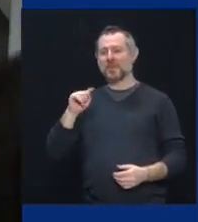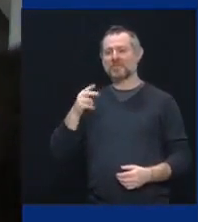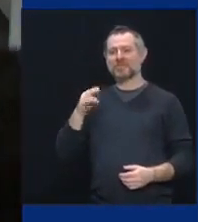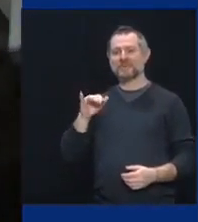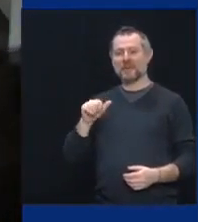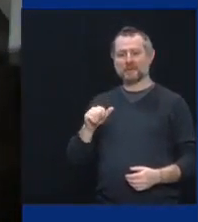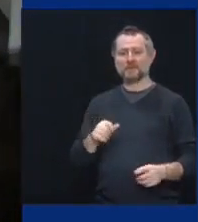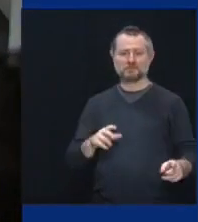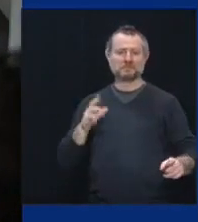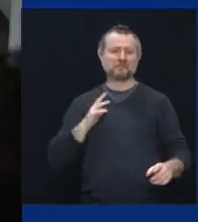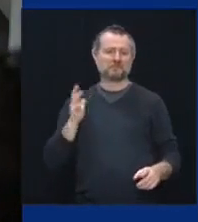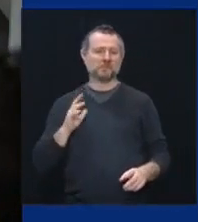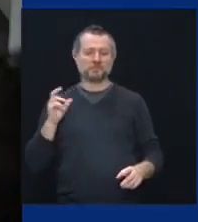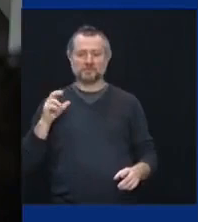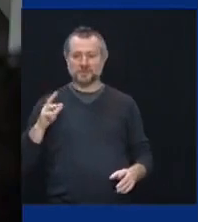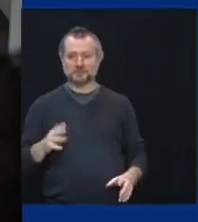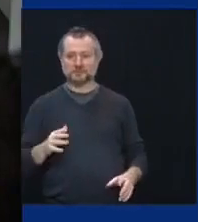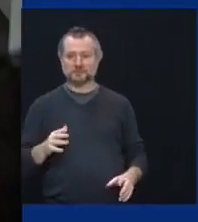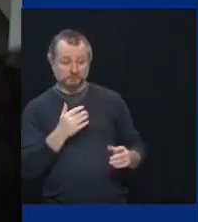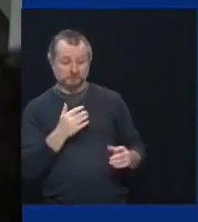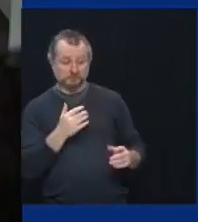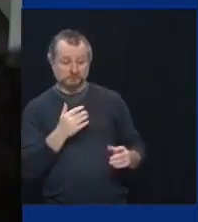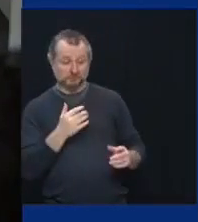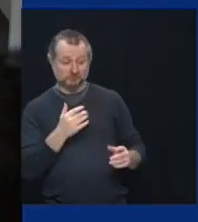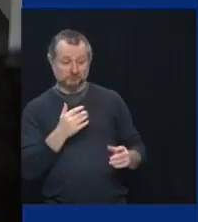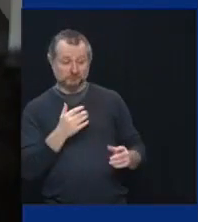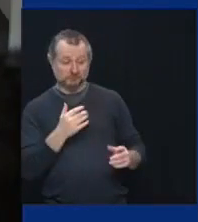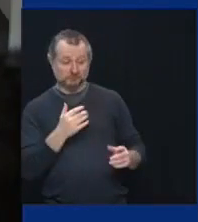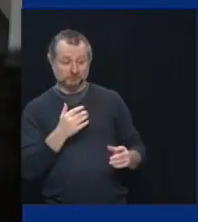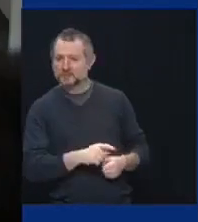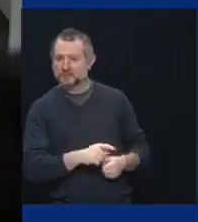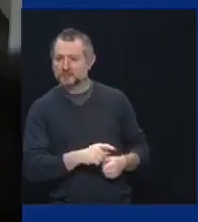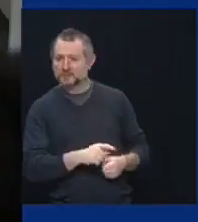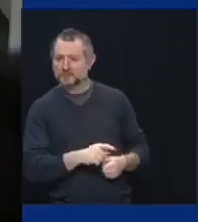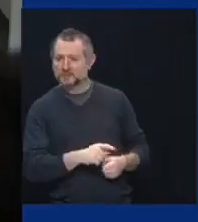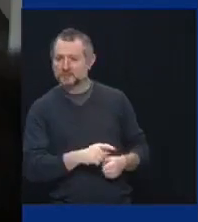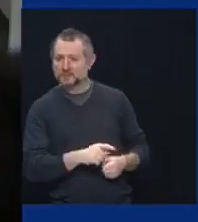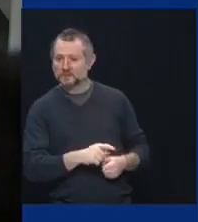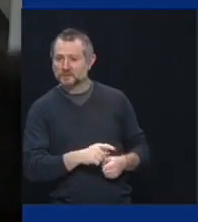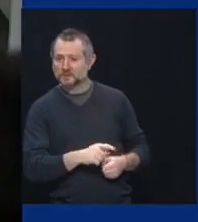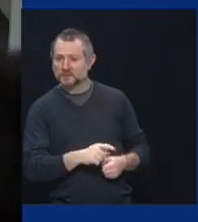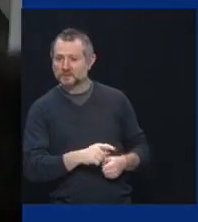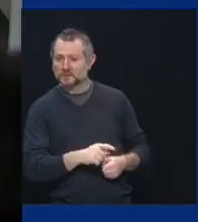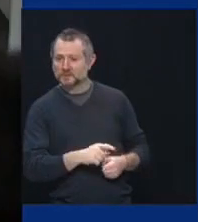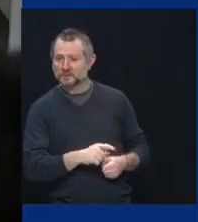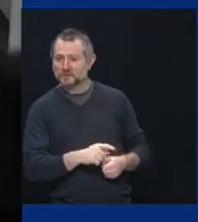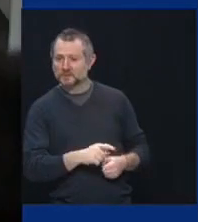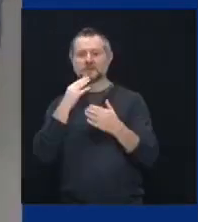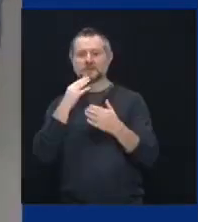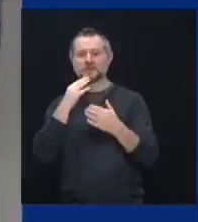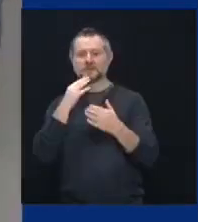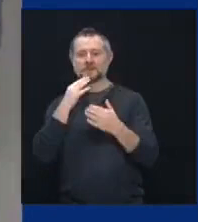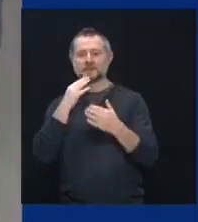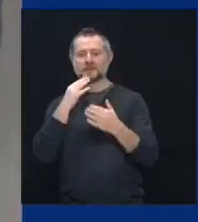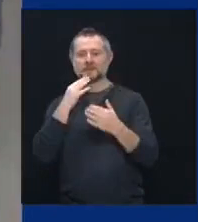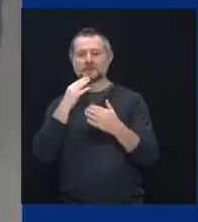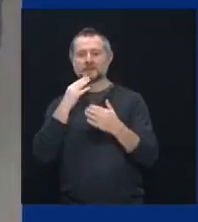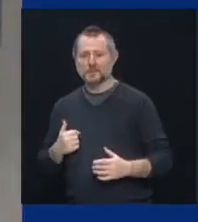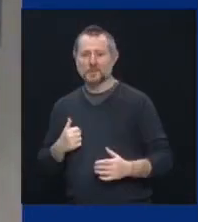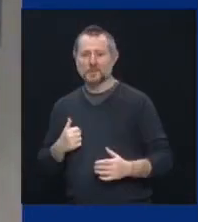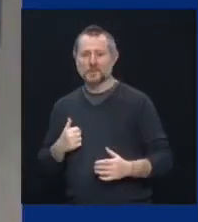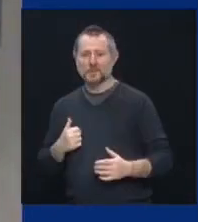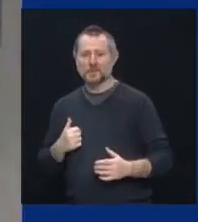CeCe, thank you for being with us. And why don't you take the first remarks? Thank you. Thanks, Governor. I'm excited to be here